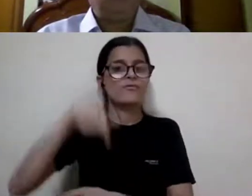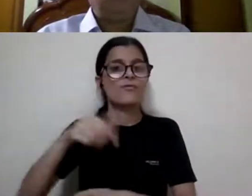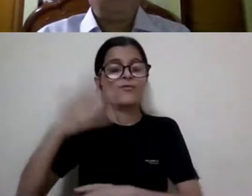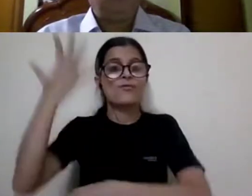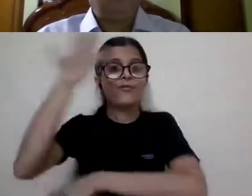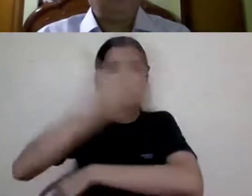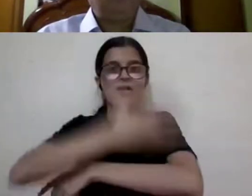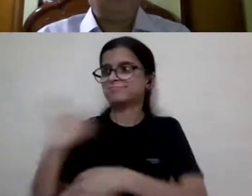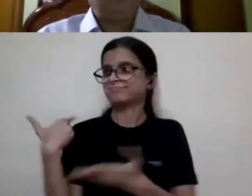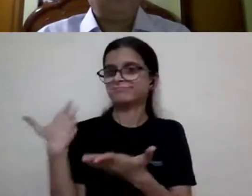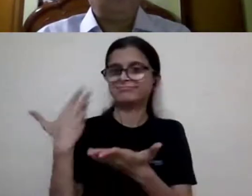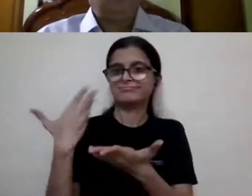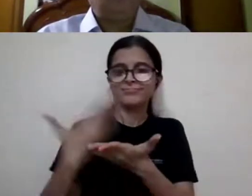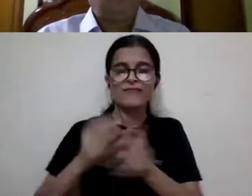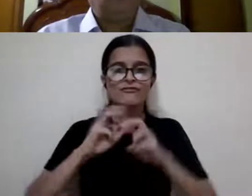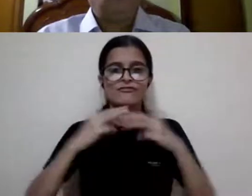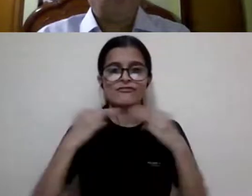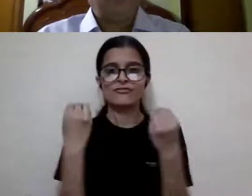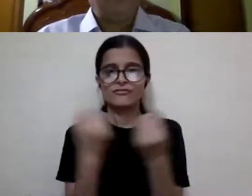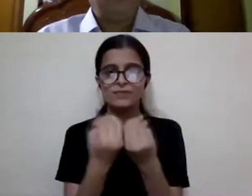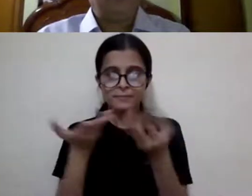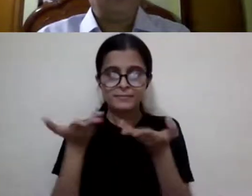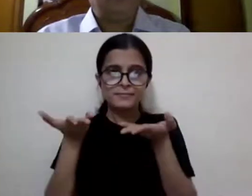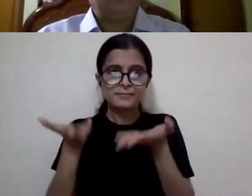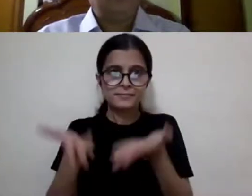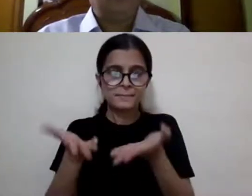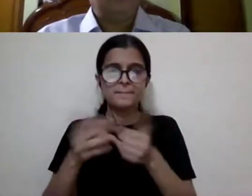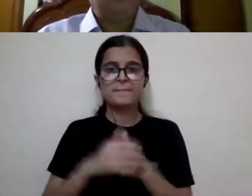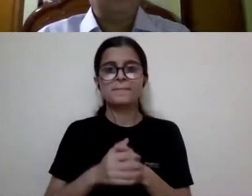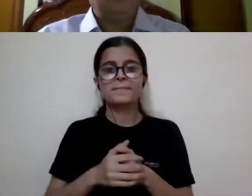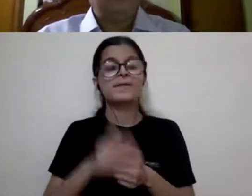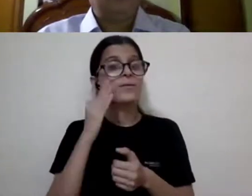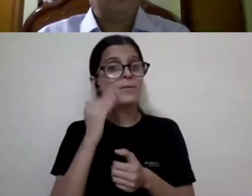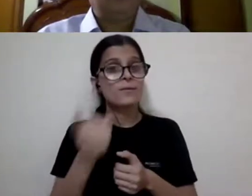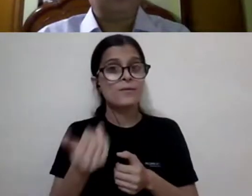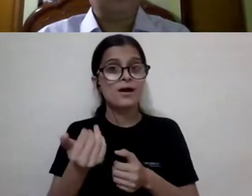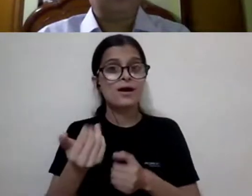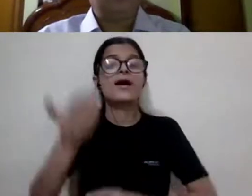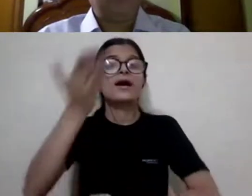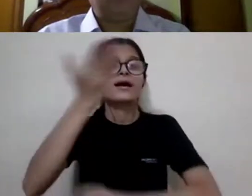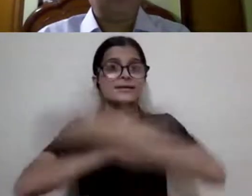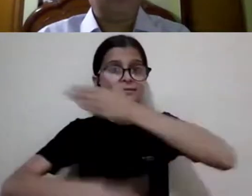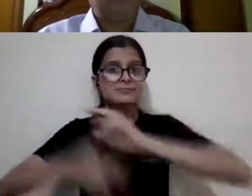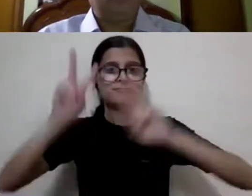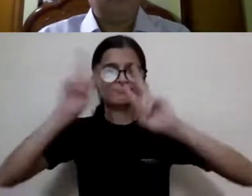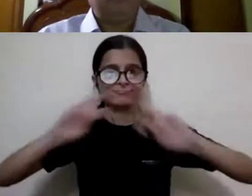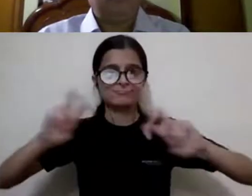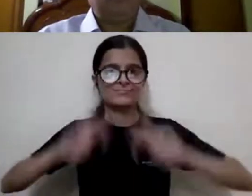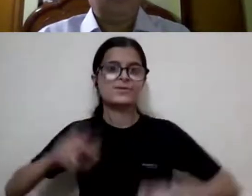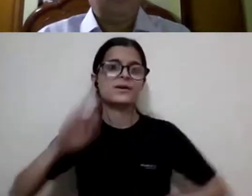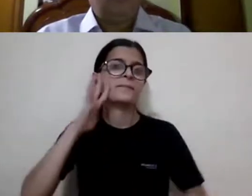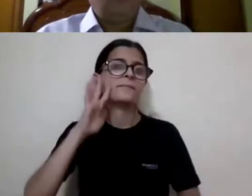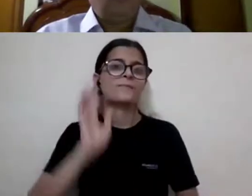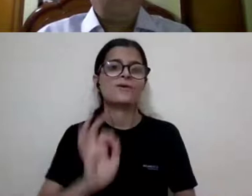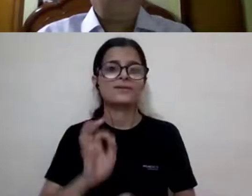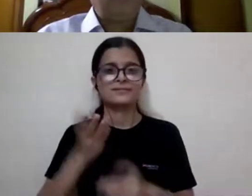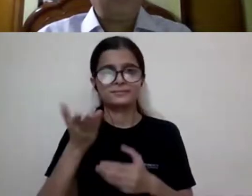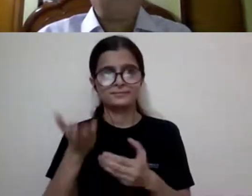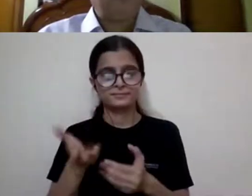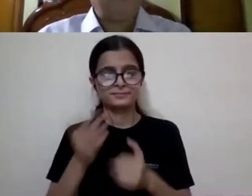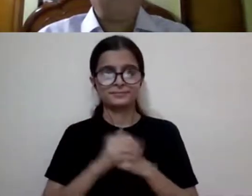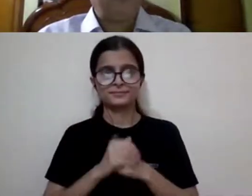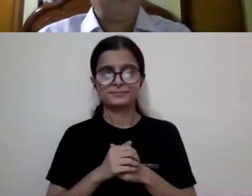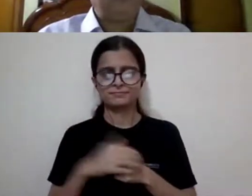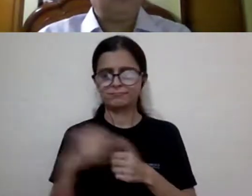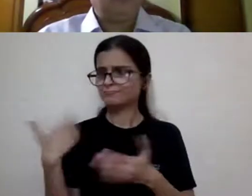long webinar on why does disability research matter. Over the